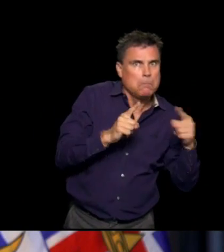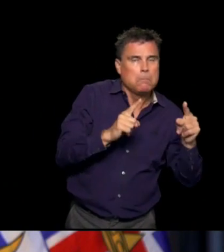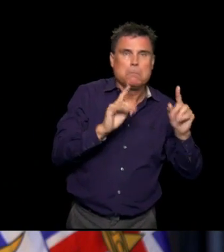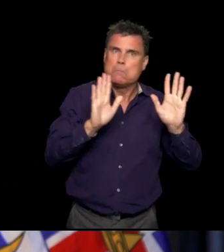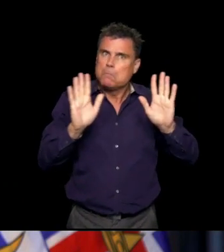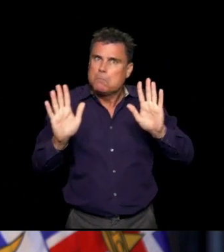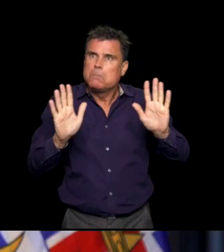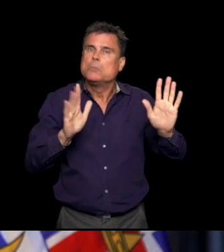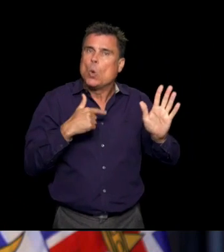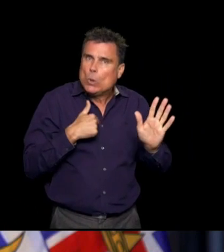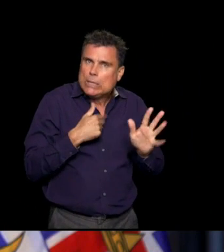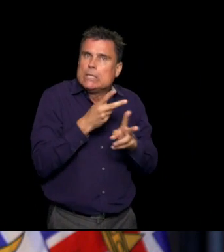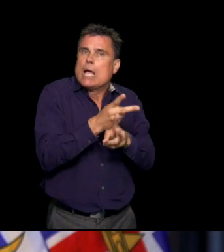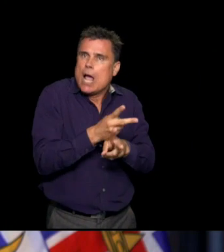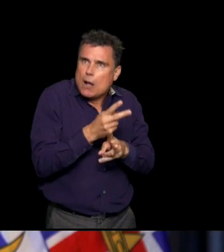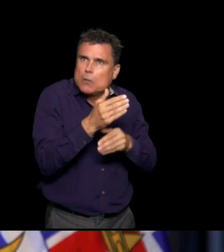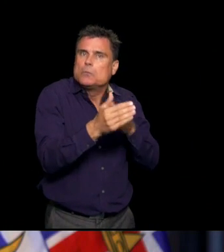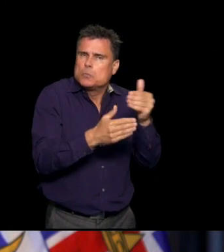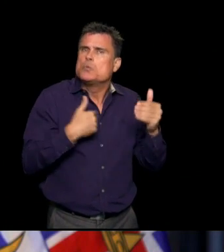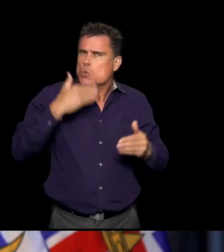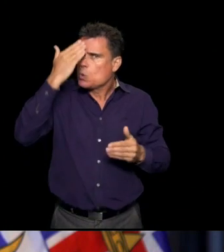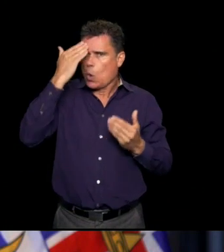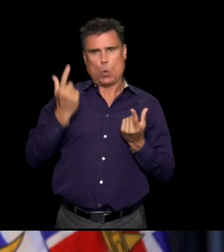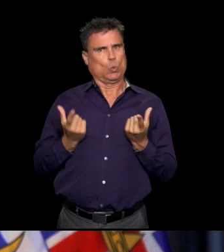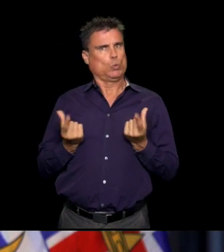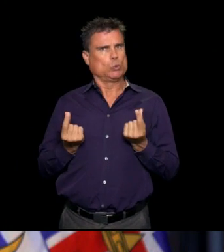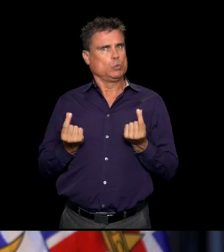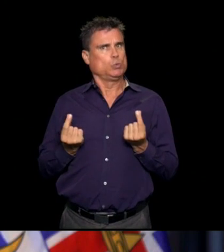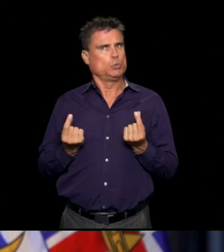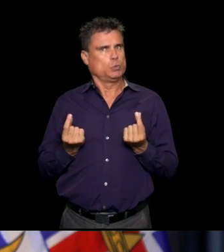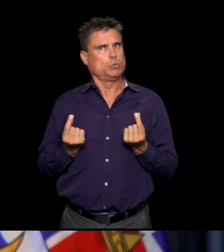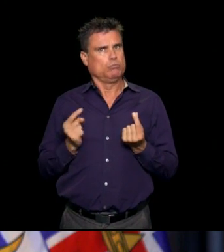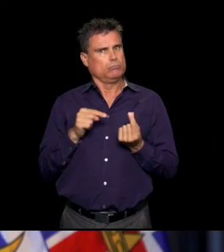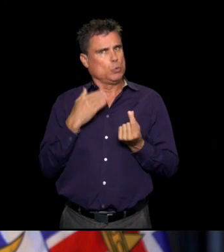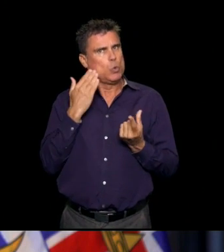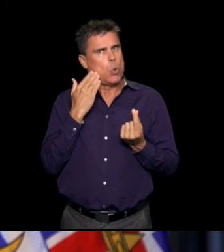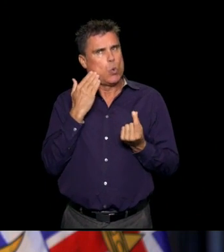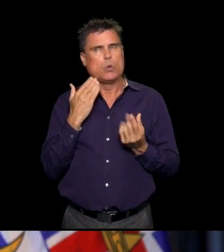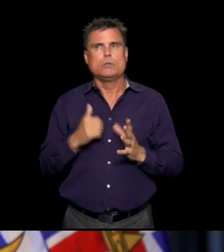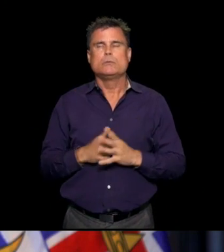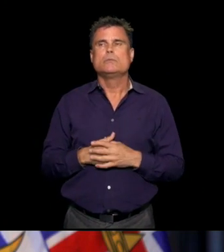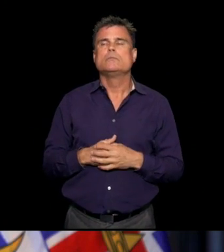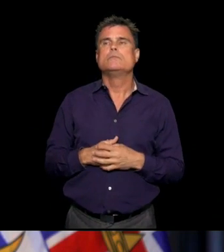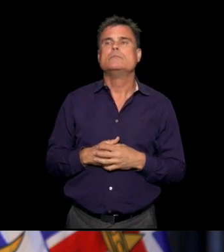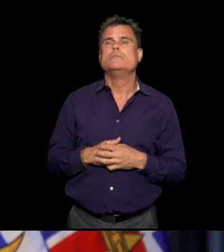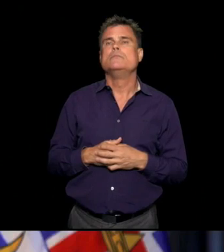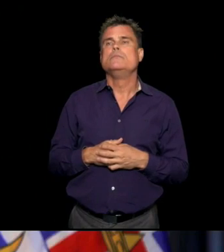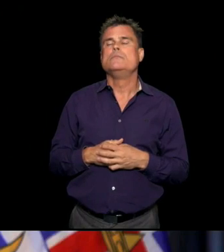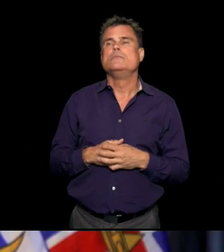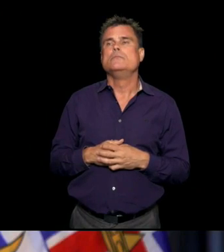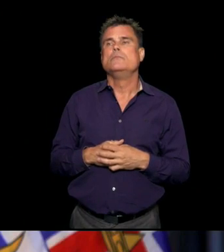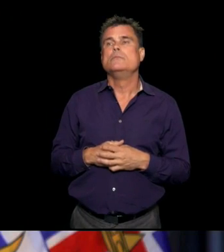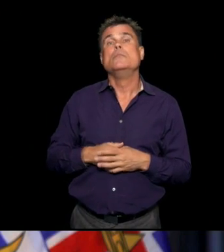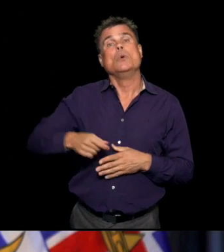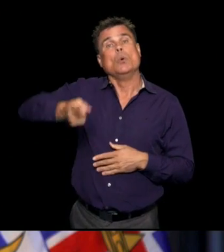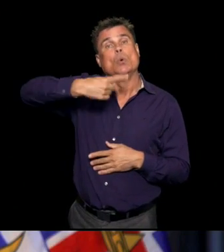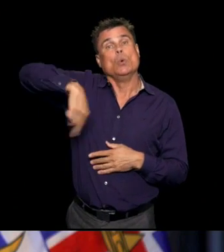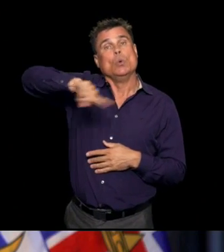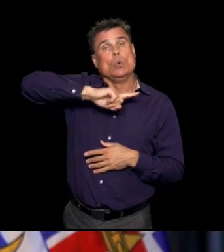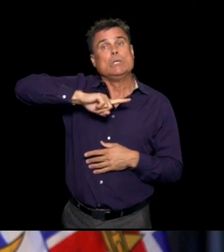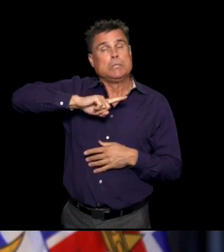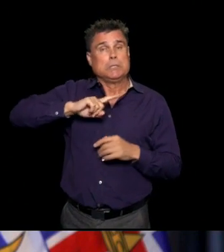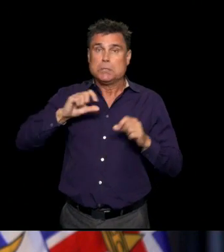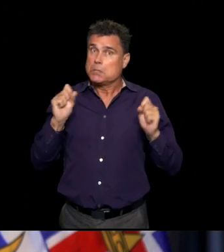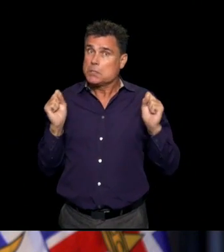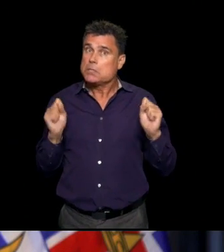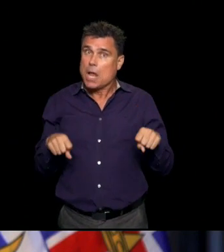As we've experienced these past few weeks, we're more comfortable, more at ease, more reassured when we're acting to keep COVID-19 at bay than